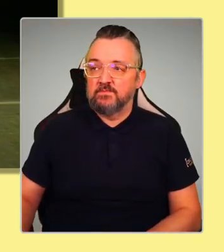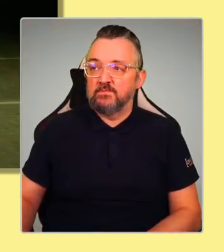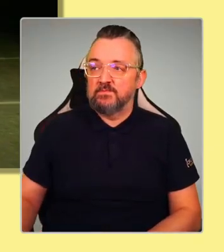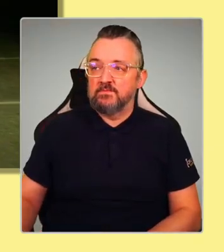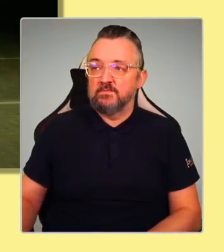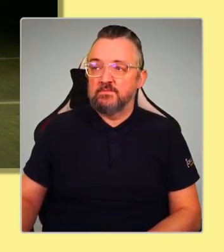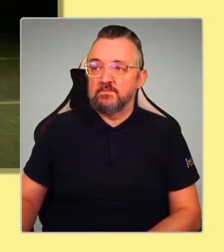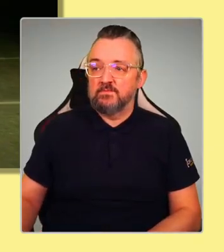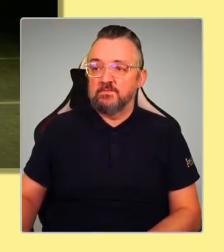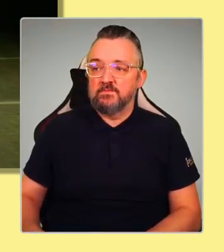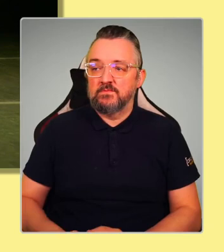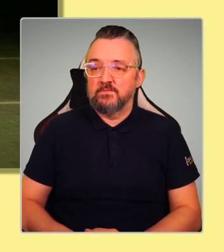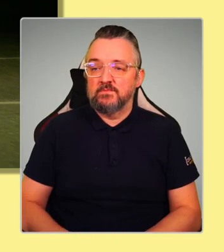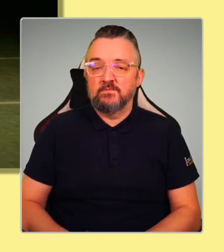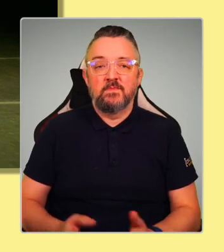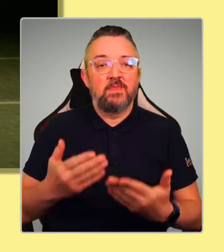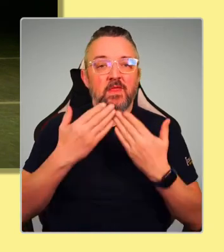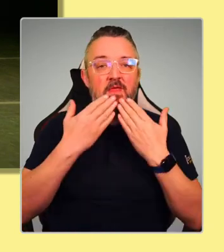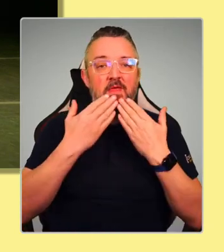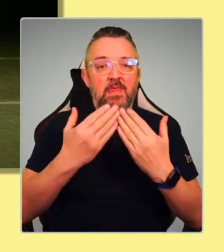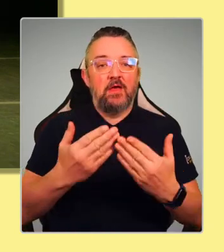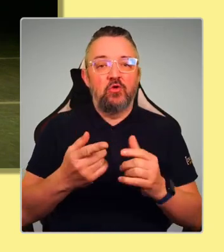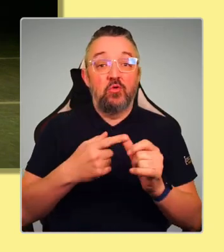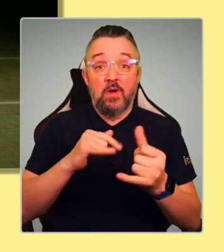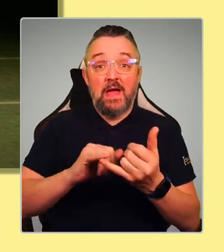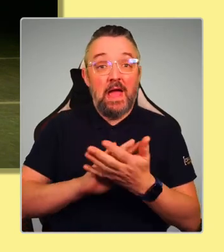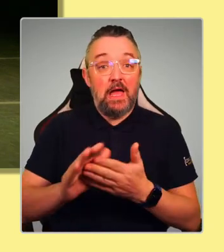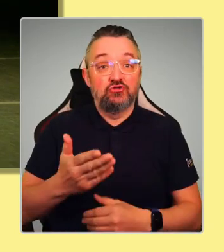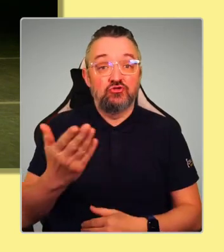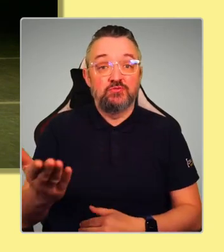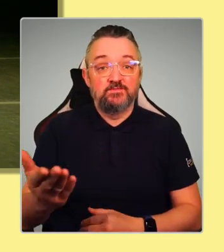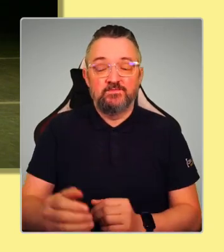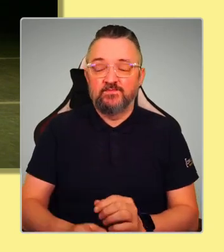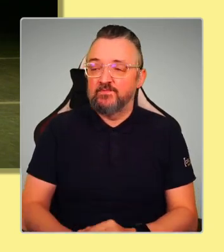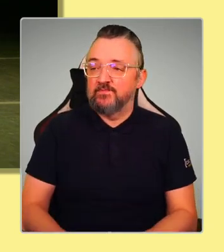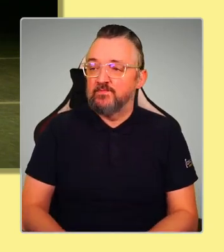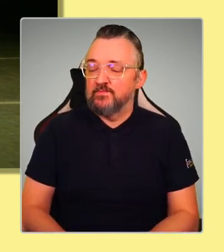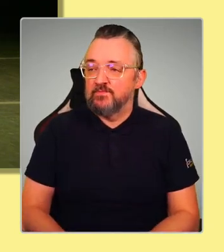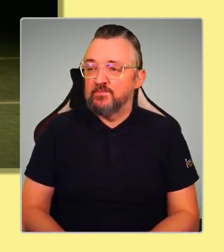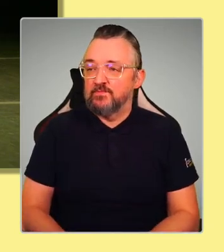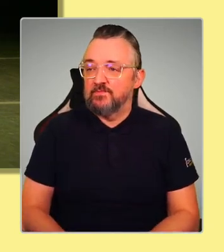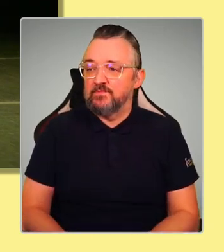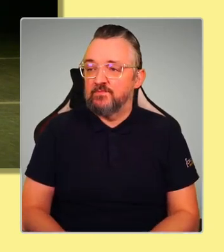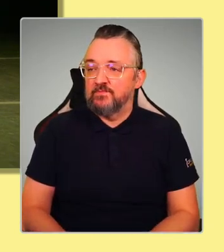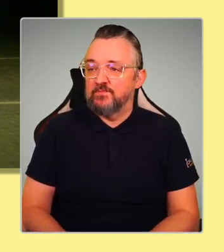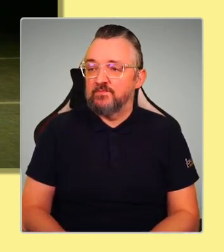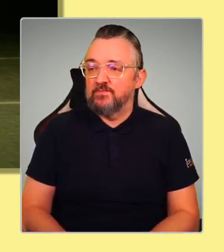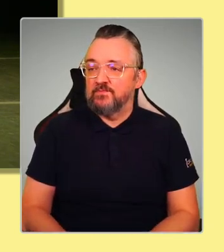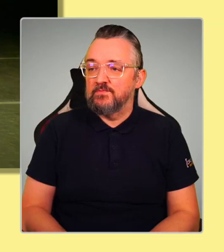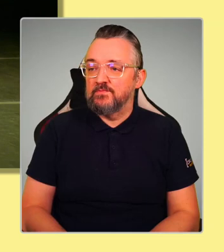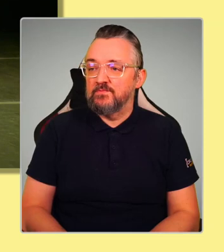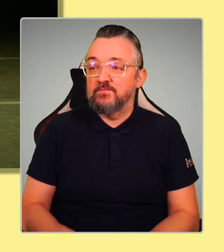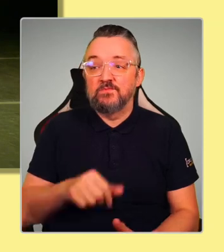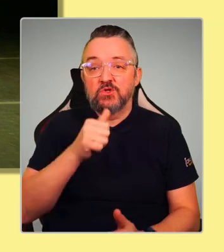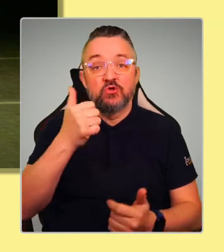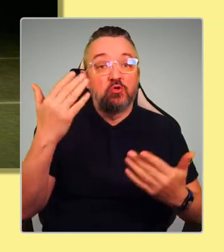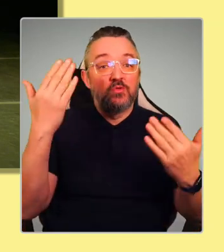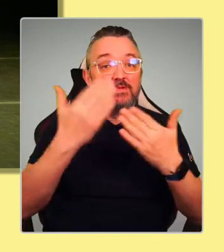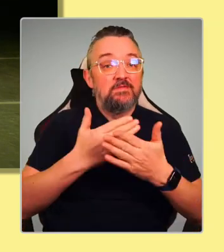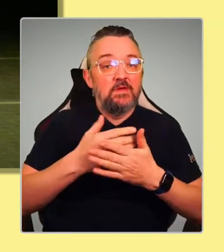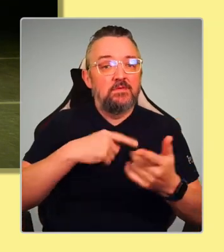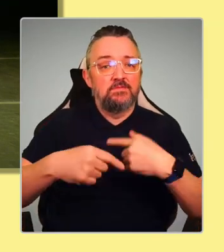Thanks very much, Ash. Well, good evening, everyone. Thank you very much for inviting us